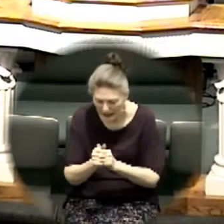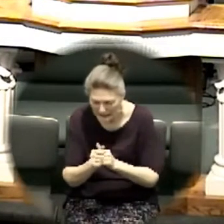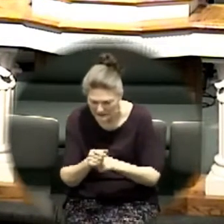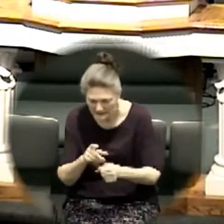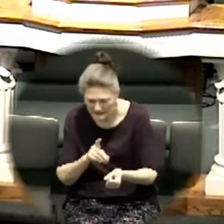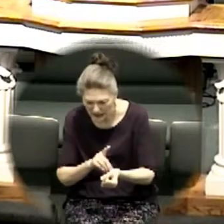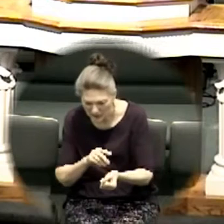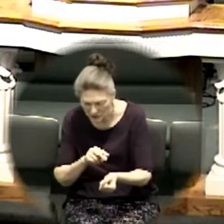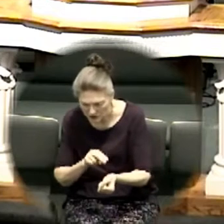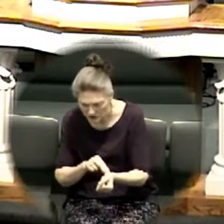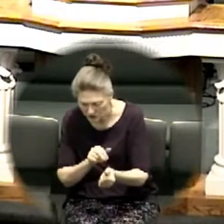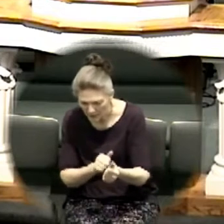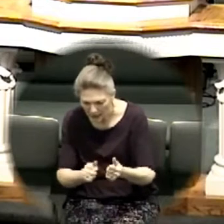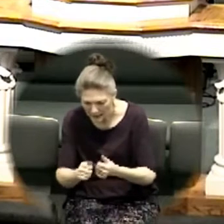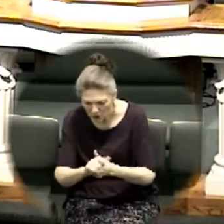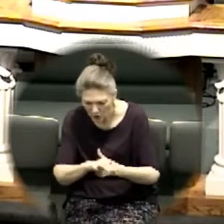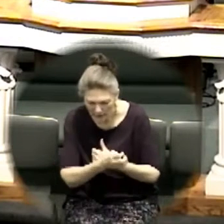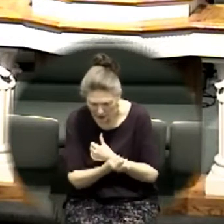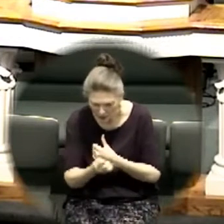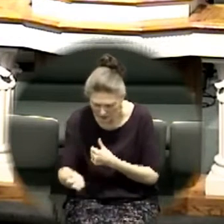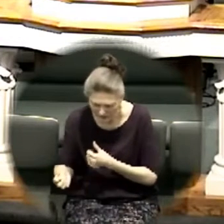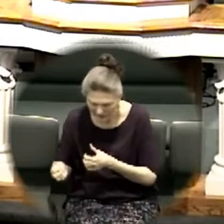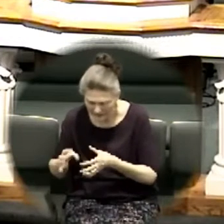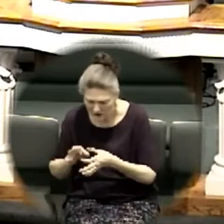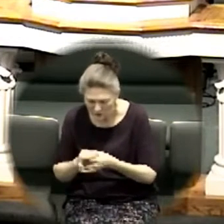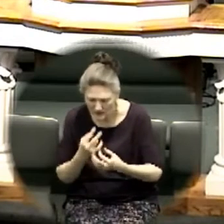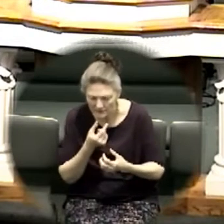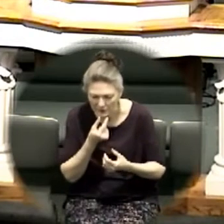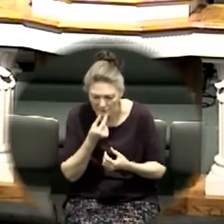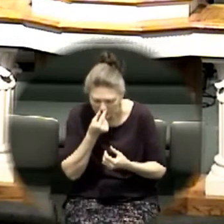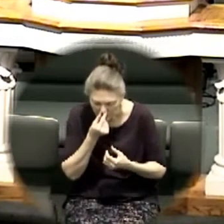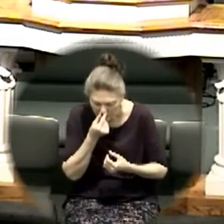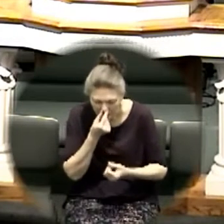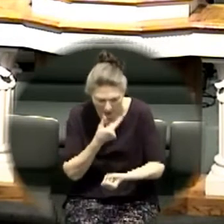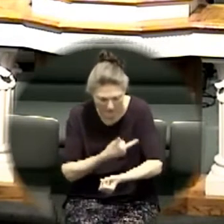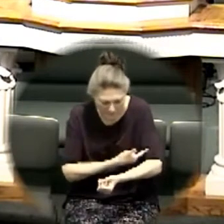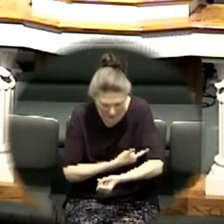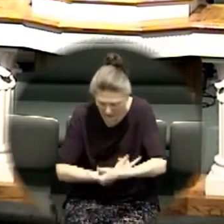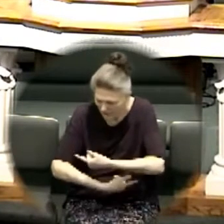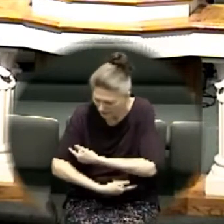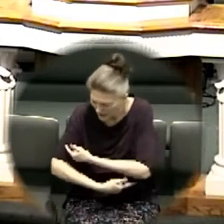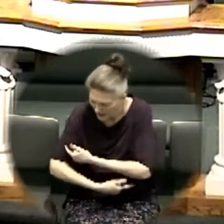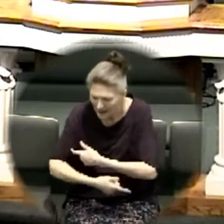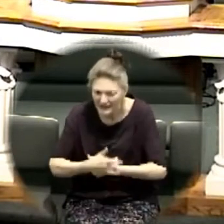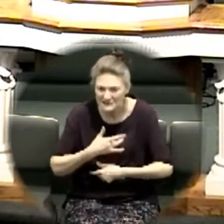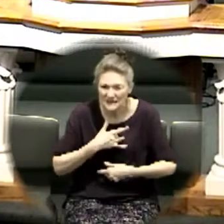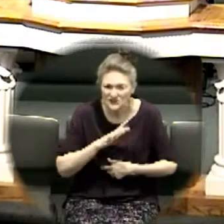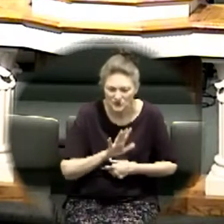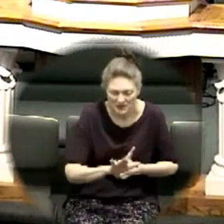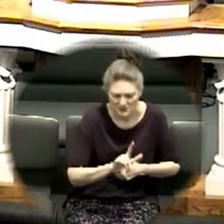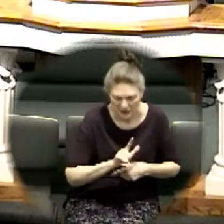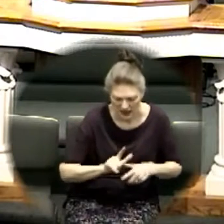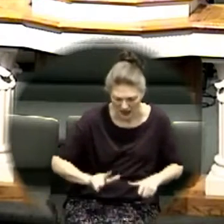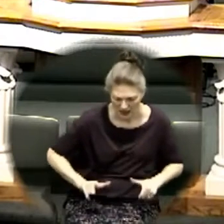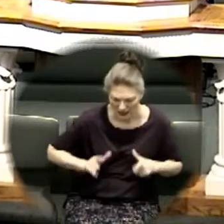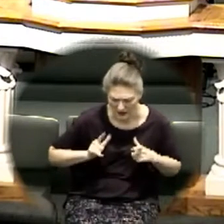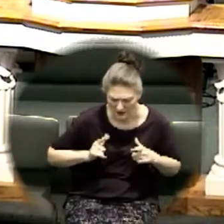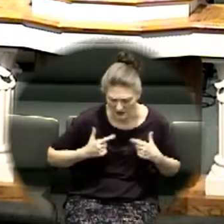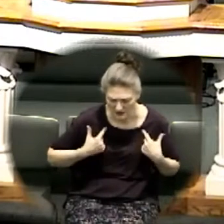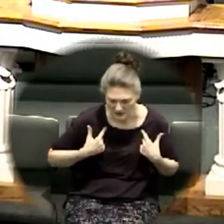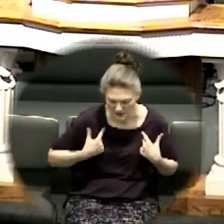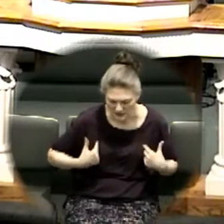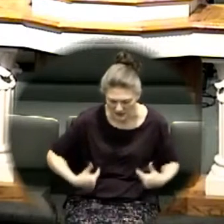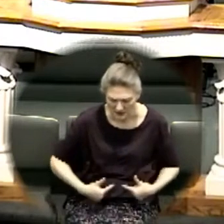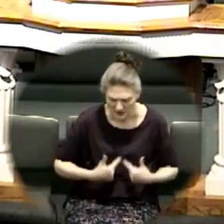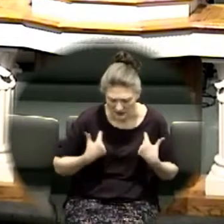past all of the equipment that is hooked up to him right now and that you would touch those lungs god they are struggling